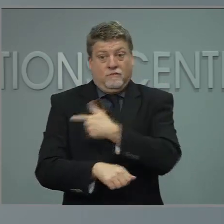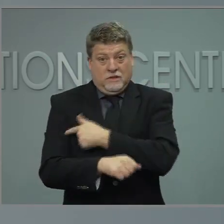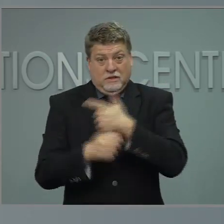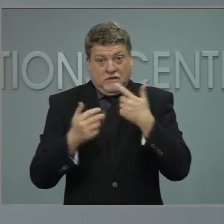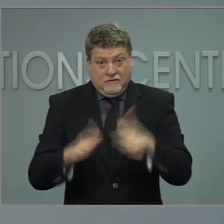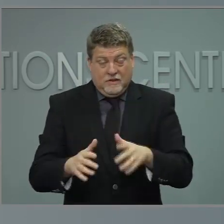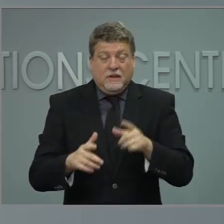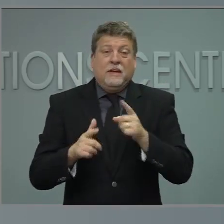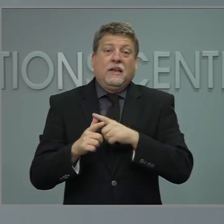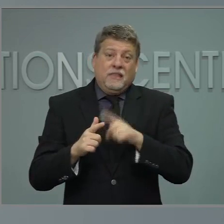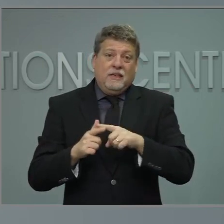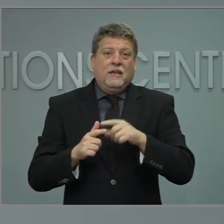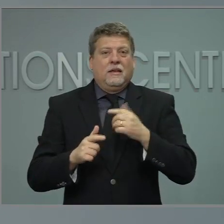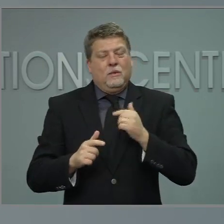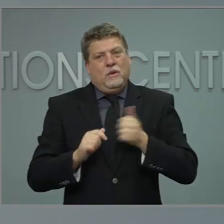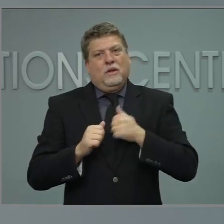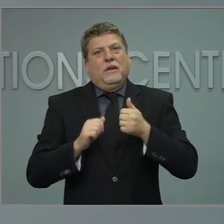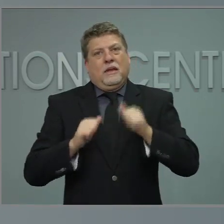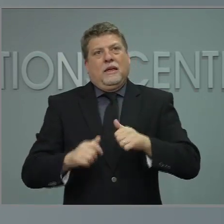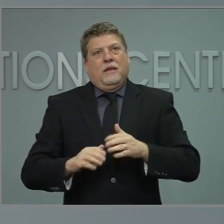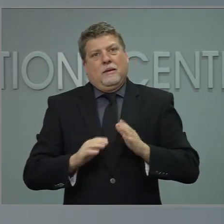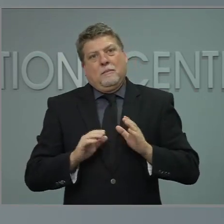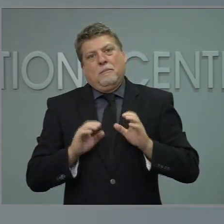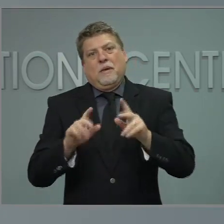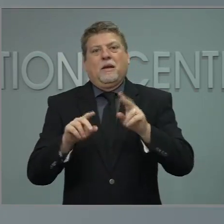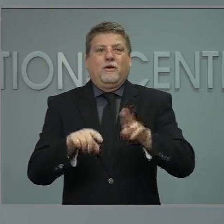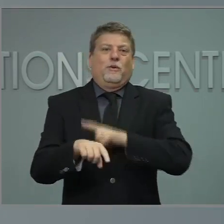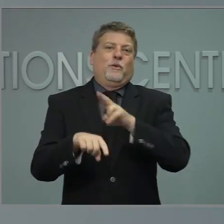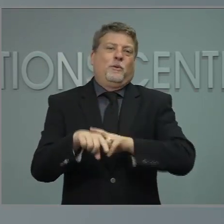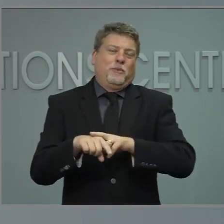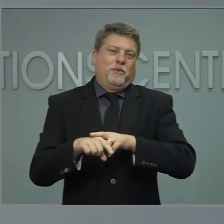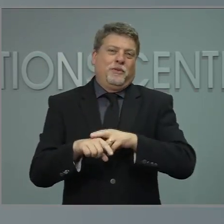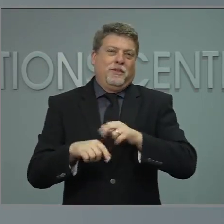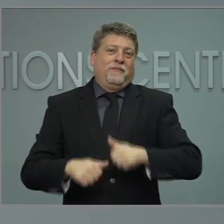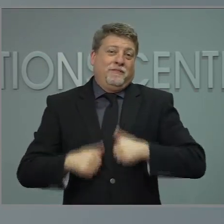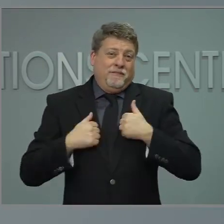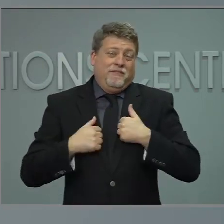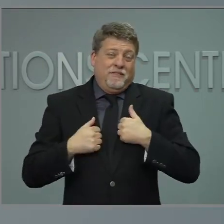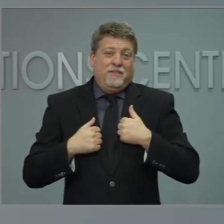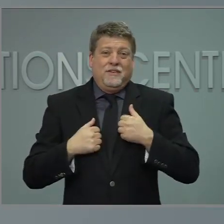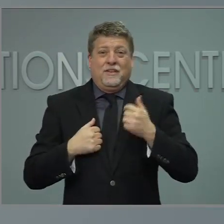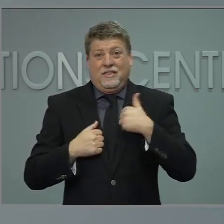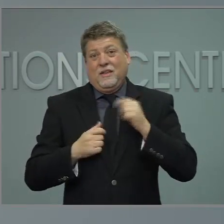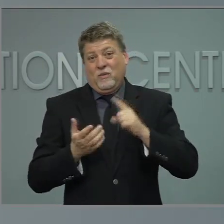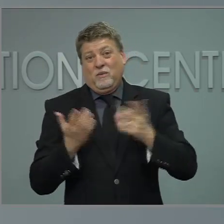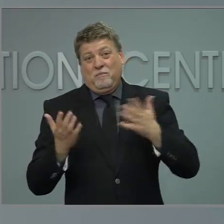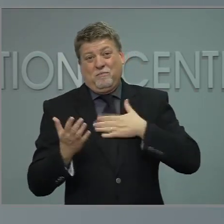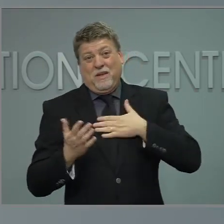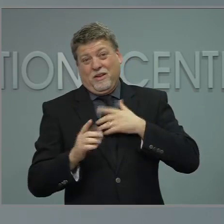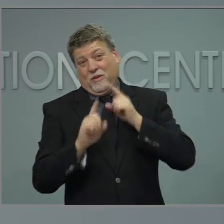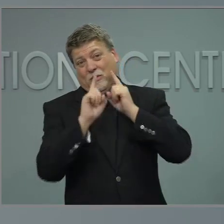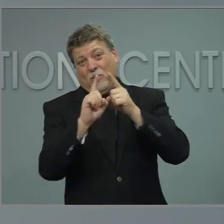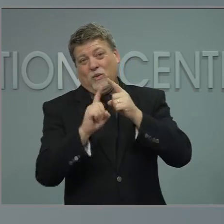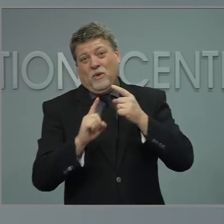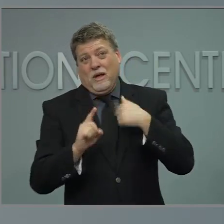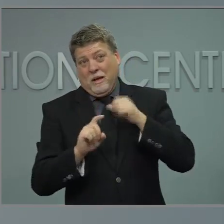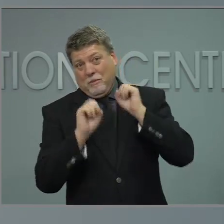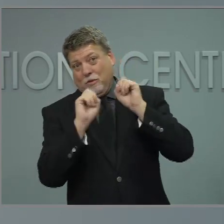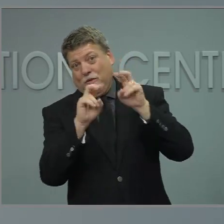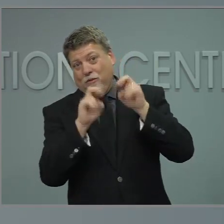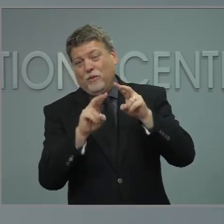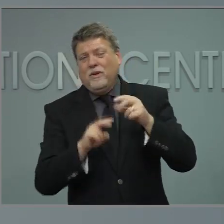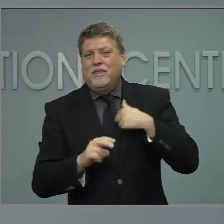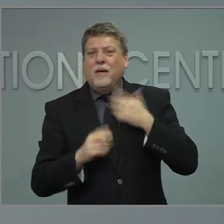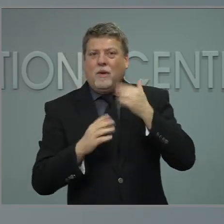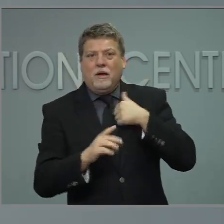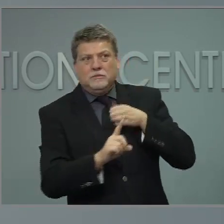sooner rather than later. That's why we're encouraging the federal government to get us as much supplies we possibly can. And that's